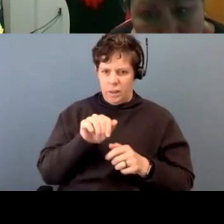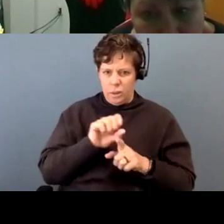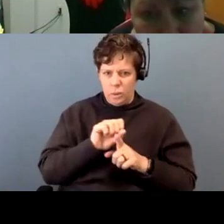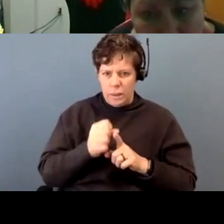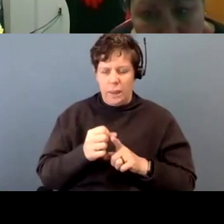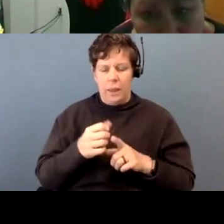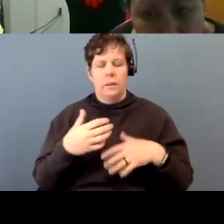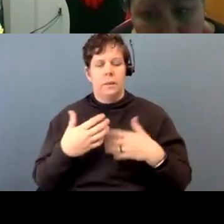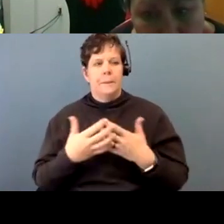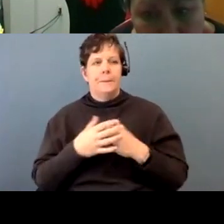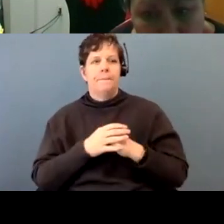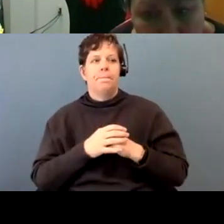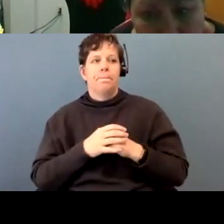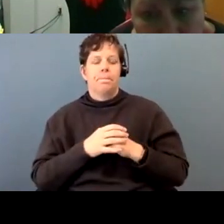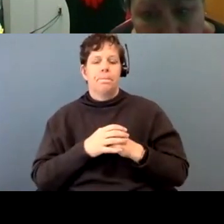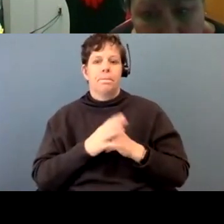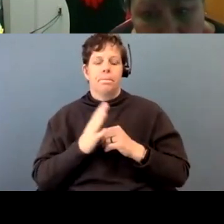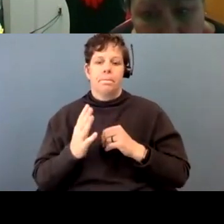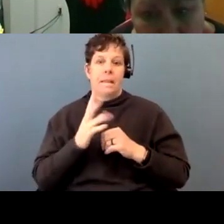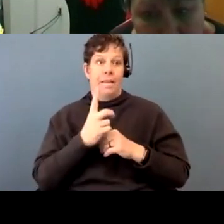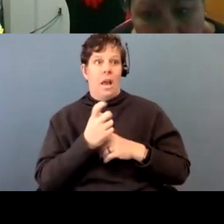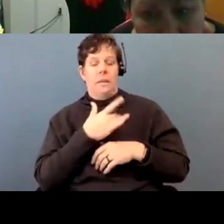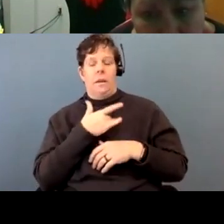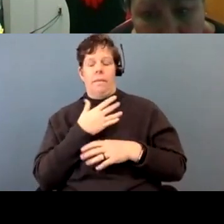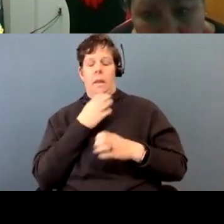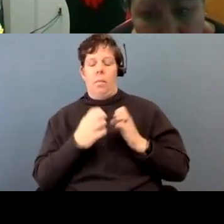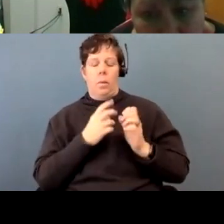you know, that brings the emotions back. Um,